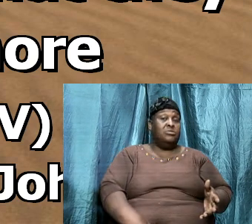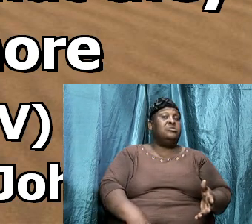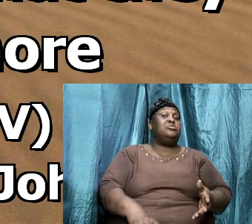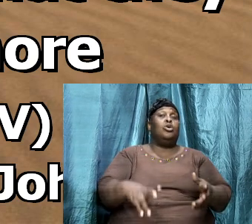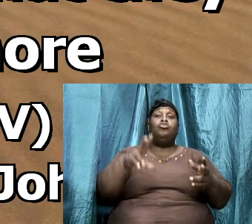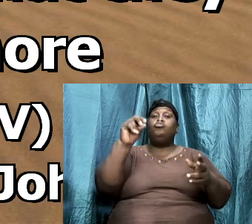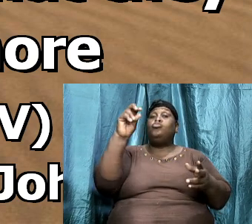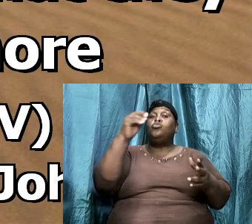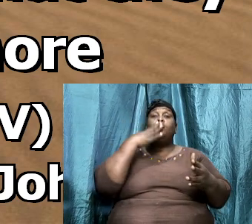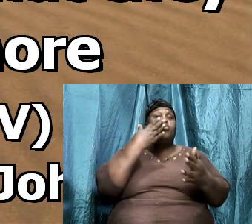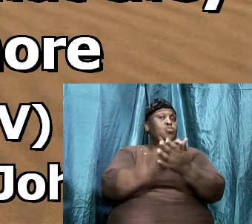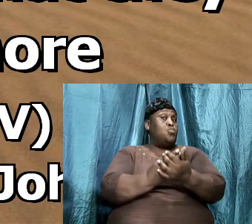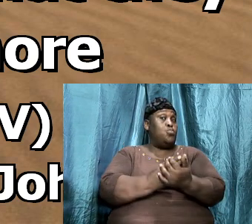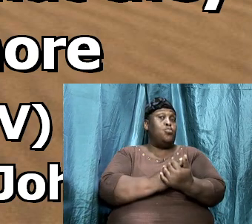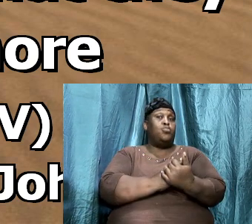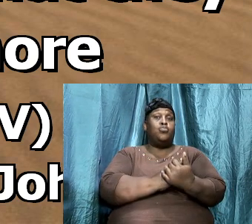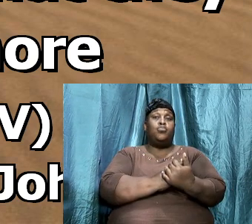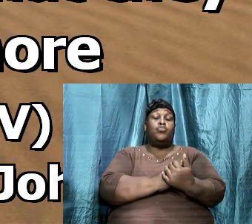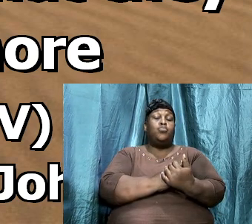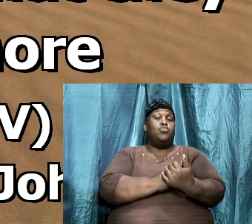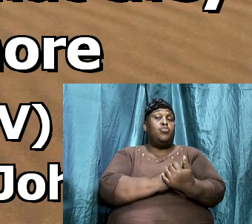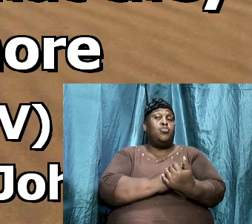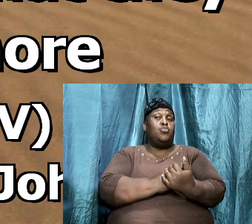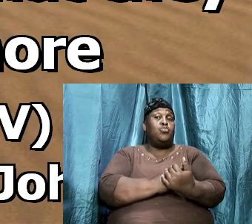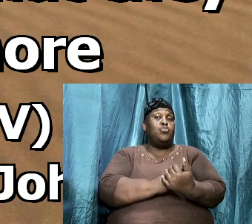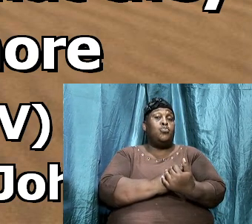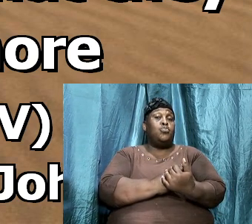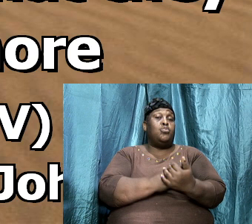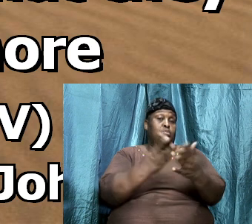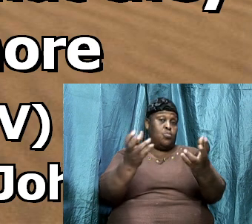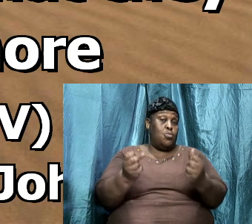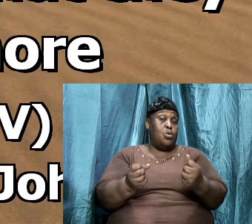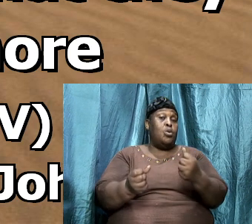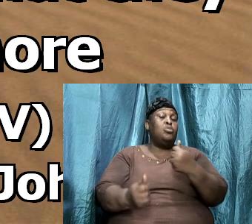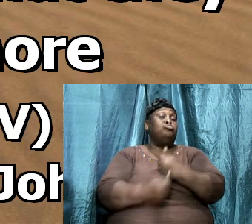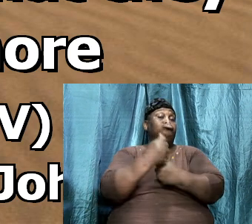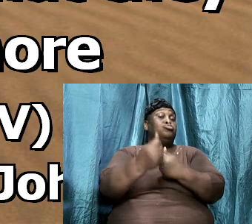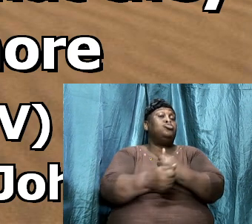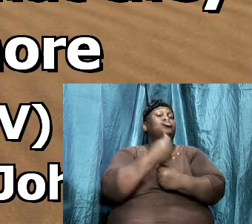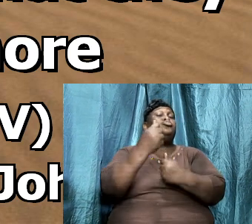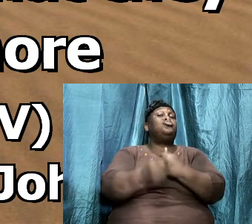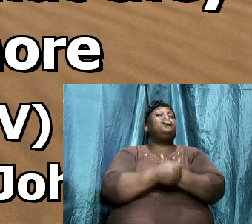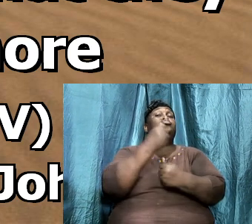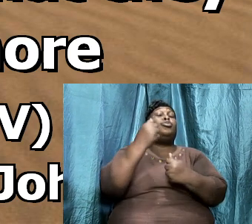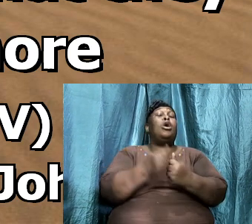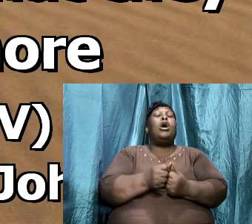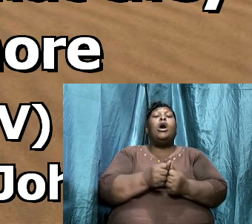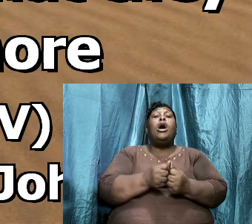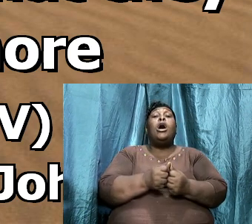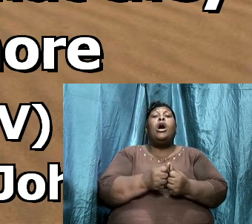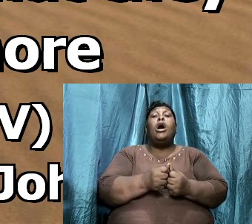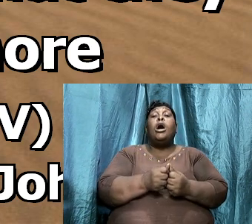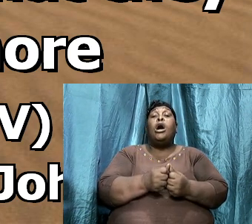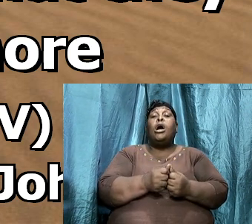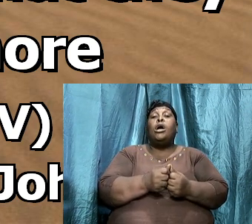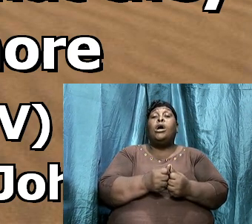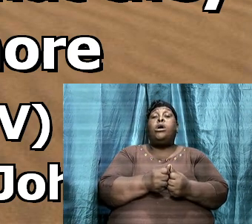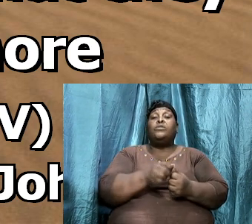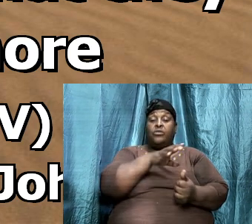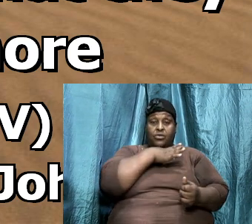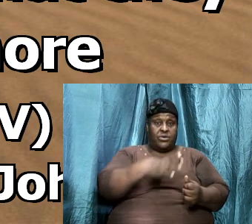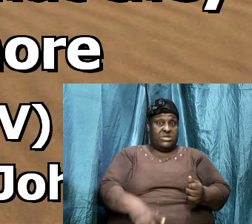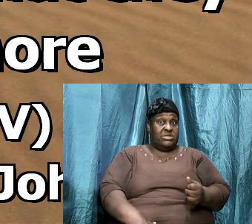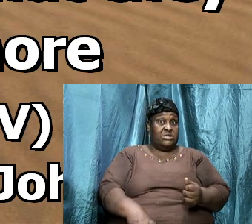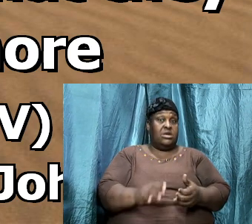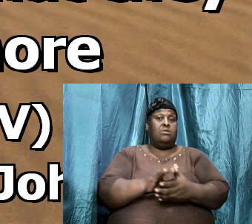The enemy wants a field that the flock is on, and he will destroy the field. And then when he gets the flock, the